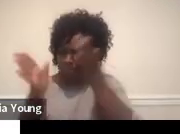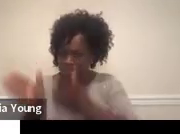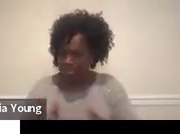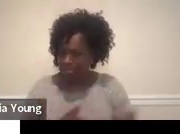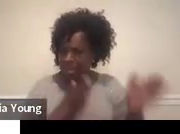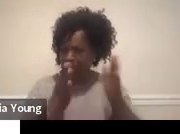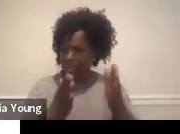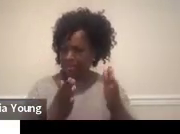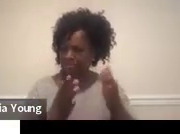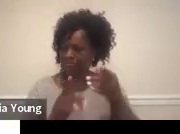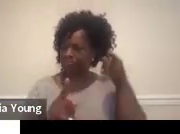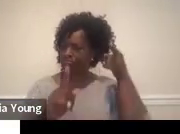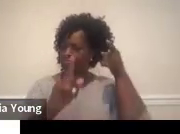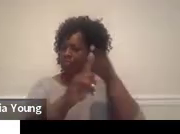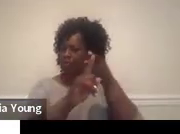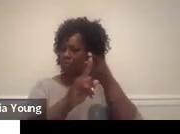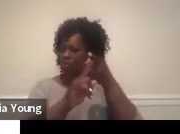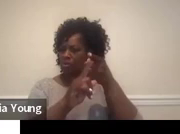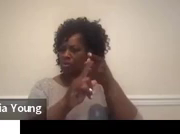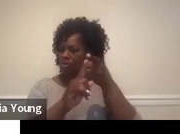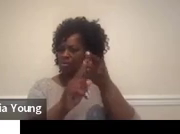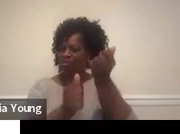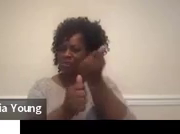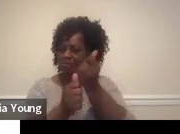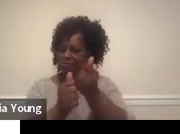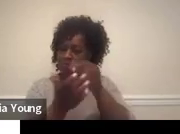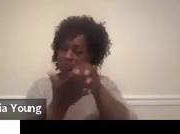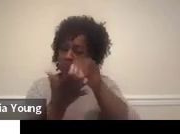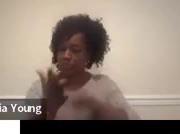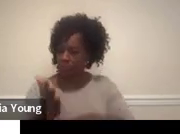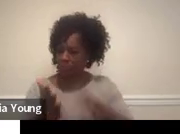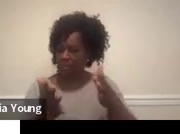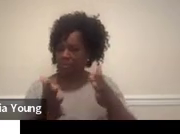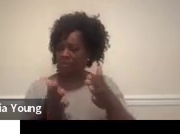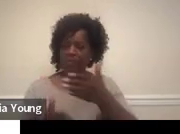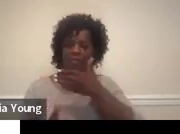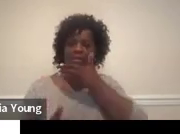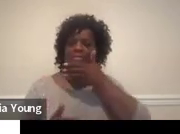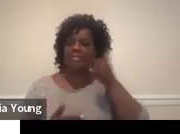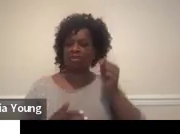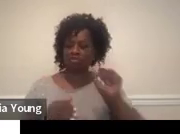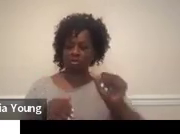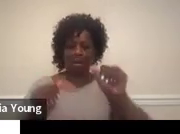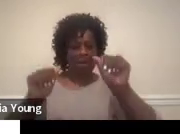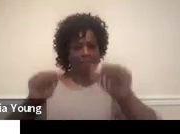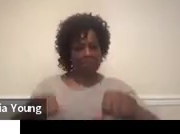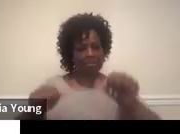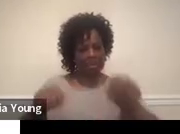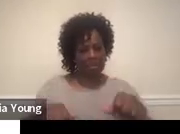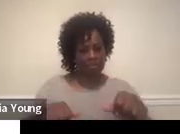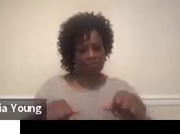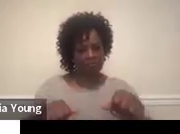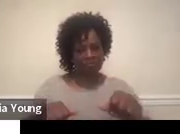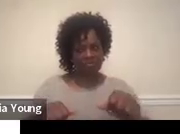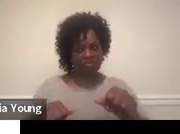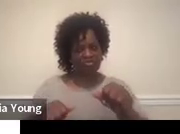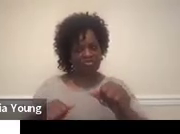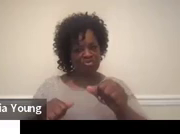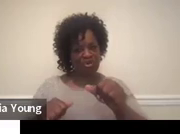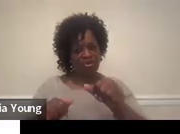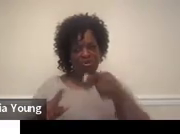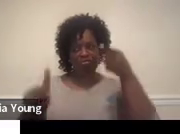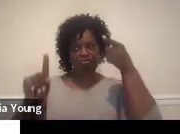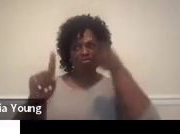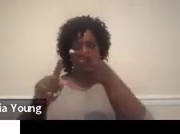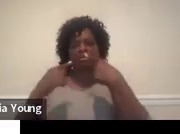the goals for the student to, in the best of your ability, get them to those post-secondary